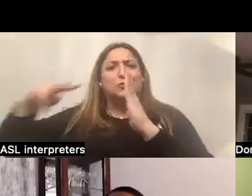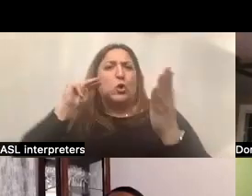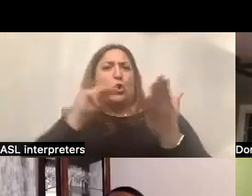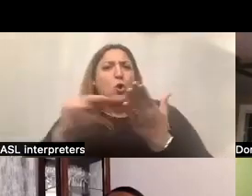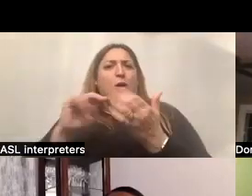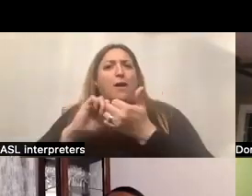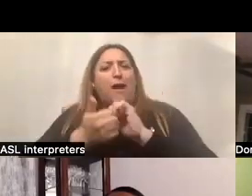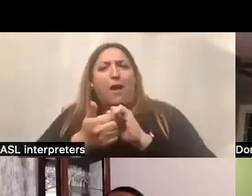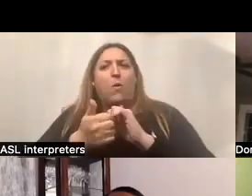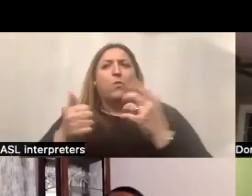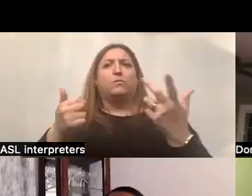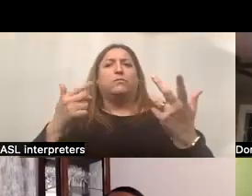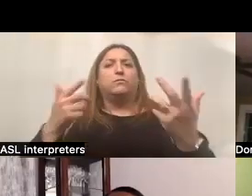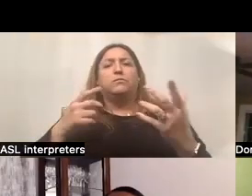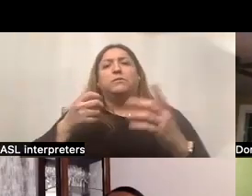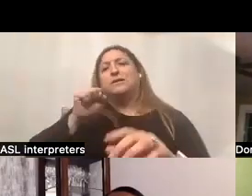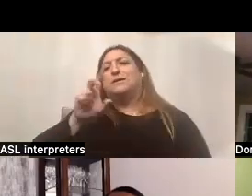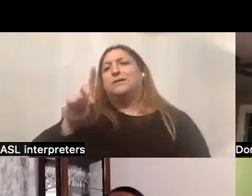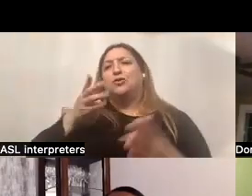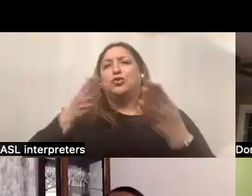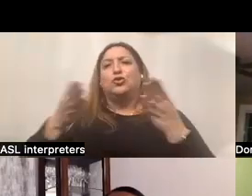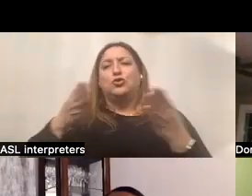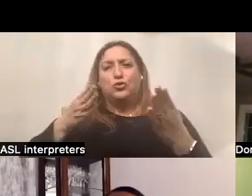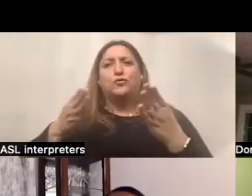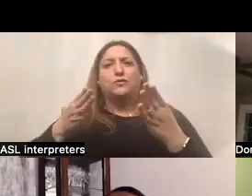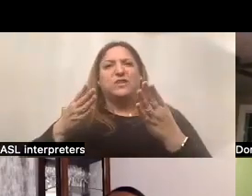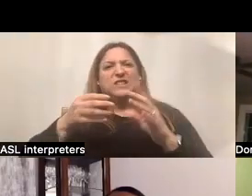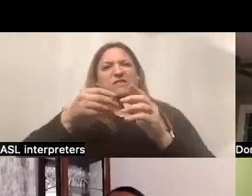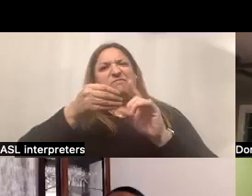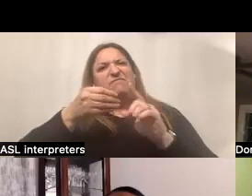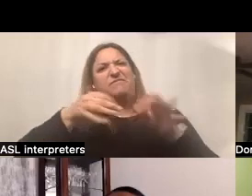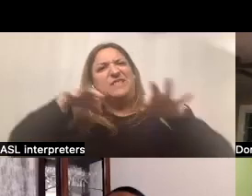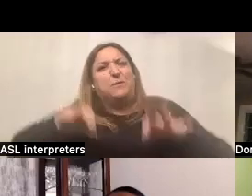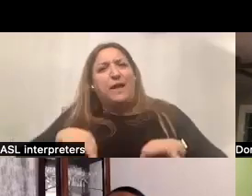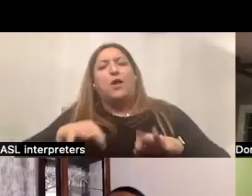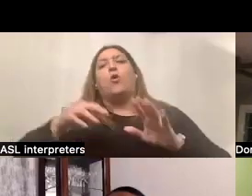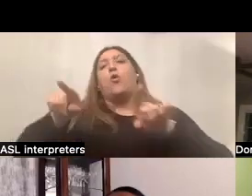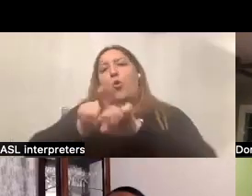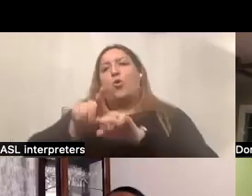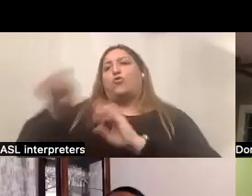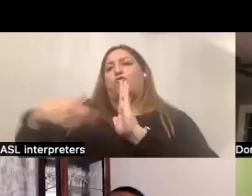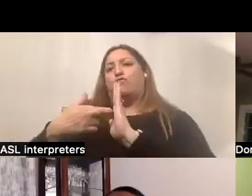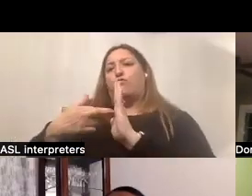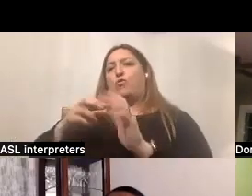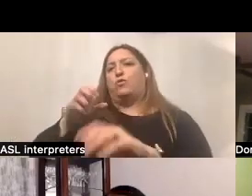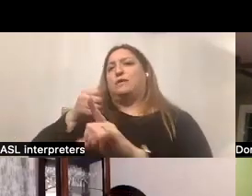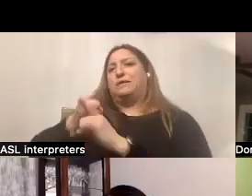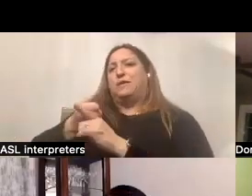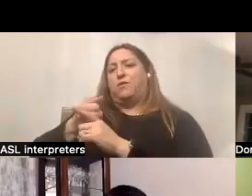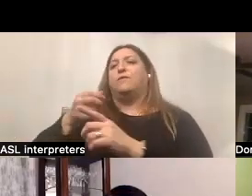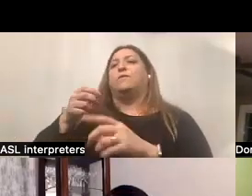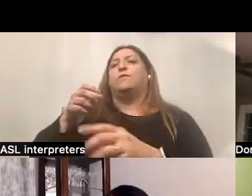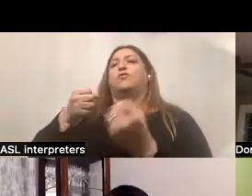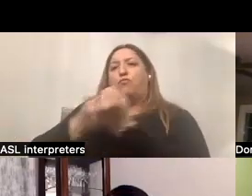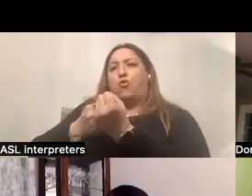the self-directed services are laid out as well as the role of the support broker. And I was going to ask Javier if he could just